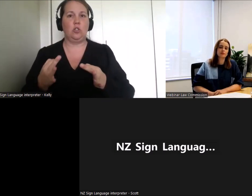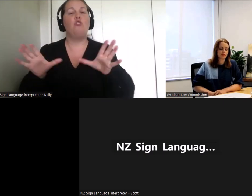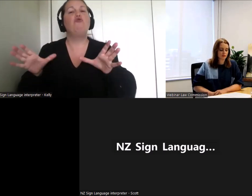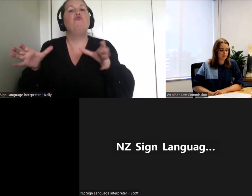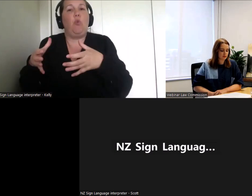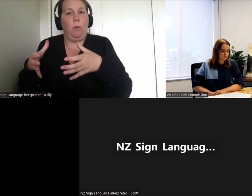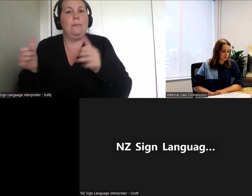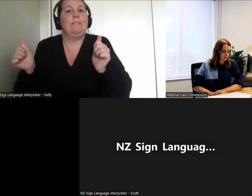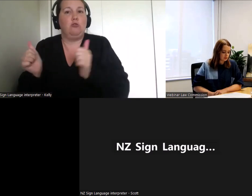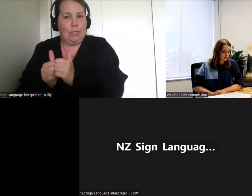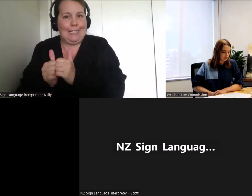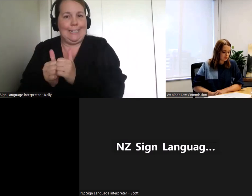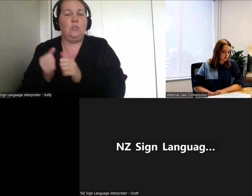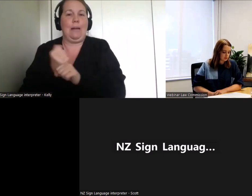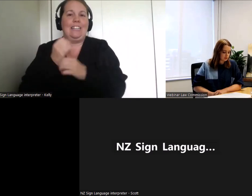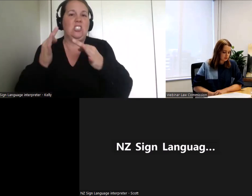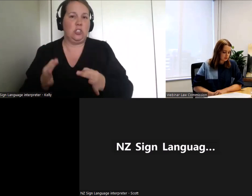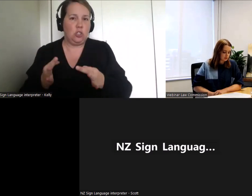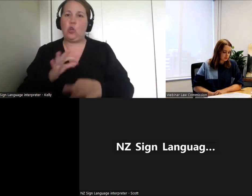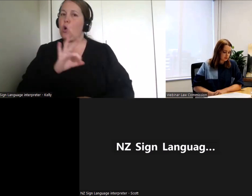supported decision making.